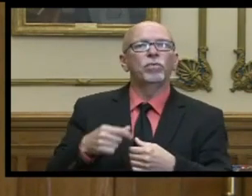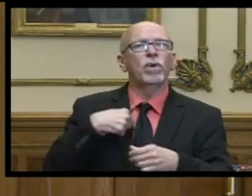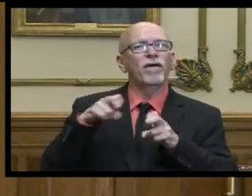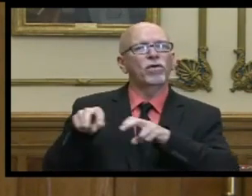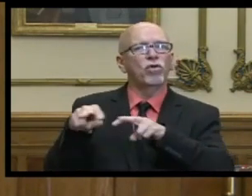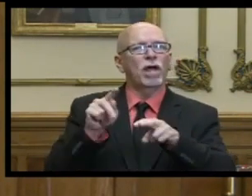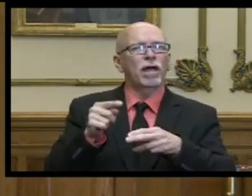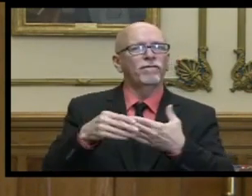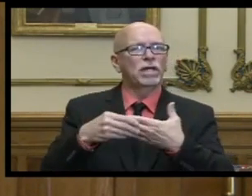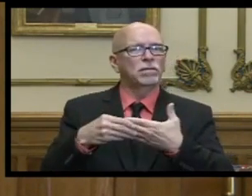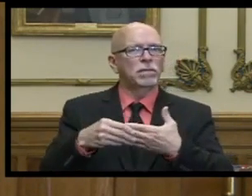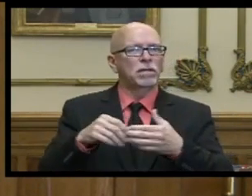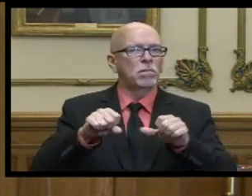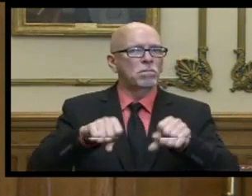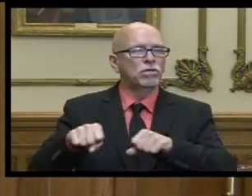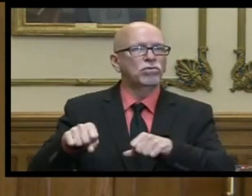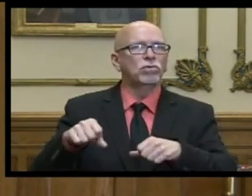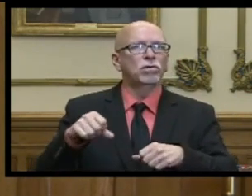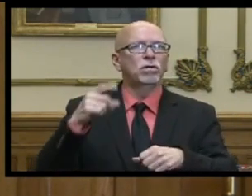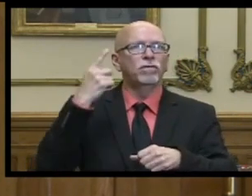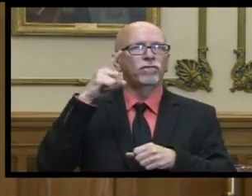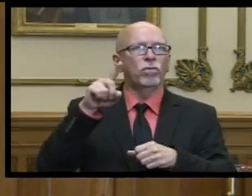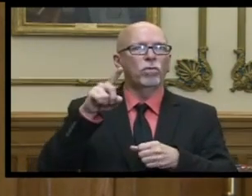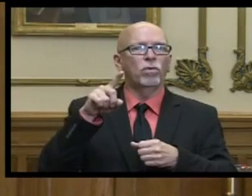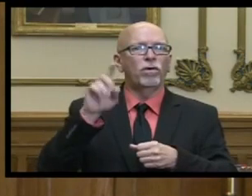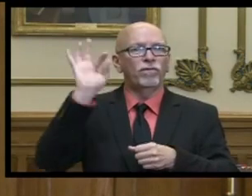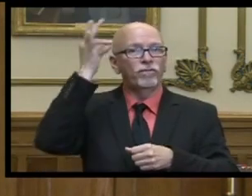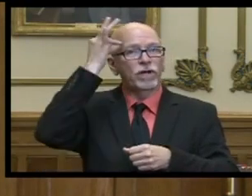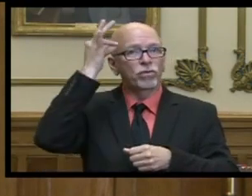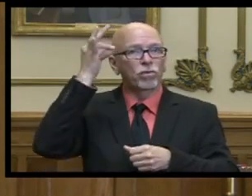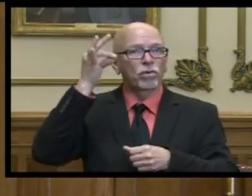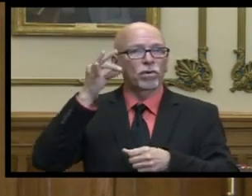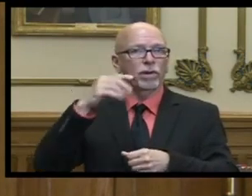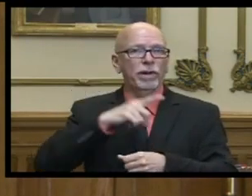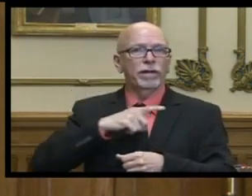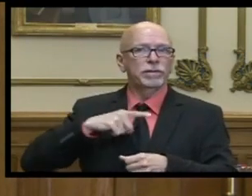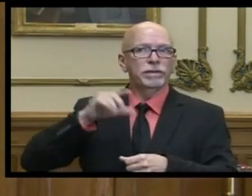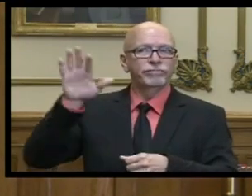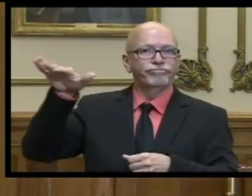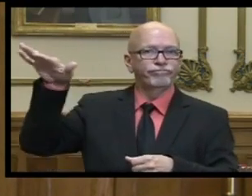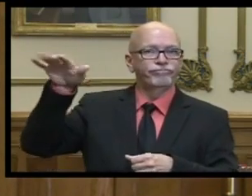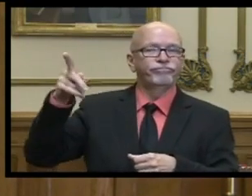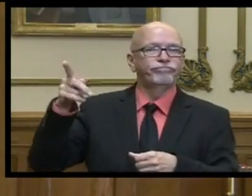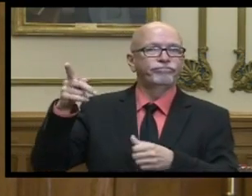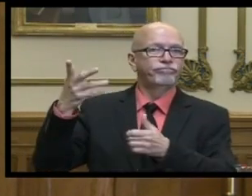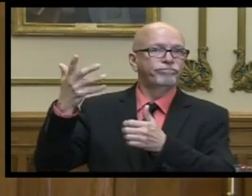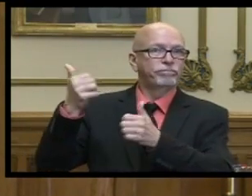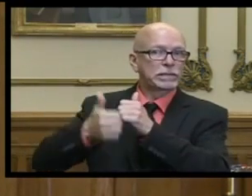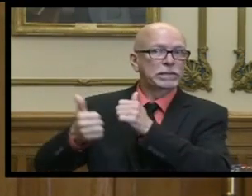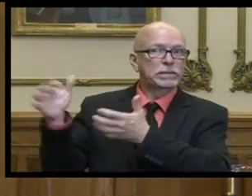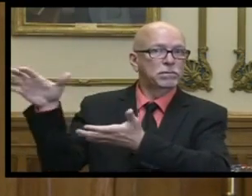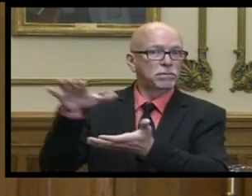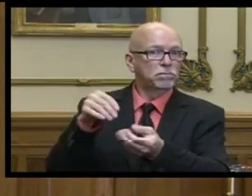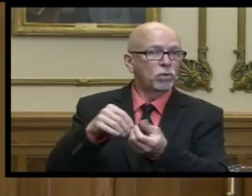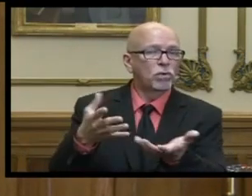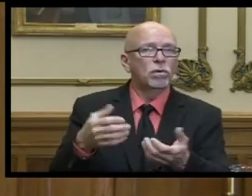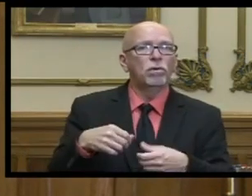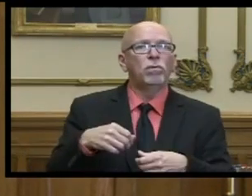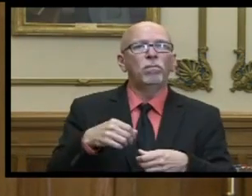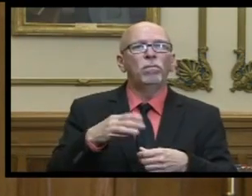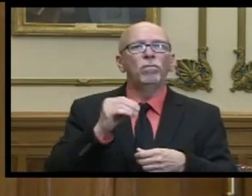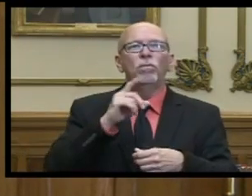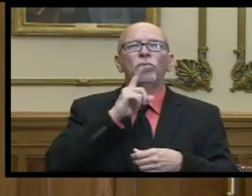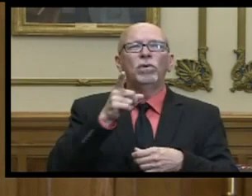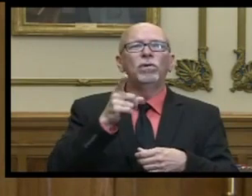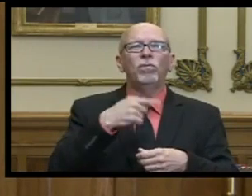flexibility uh potential uh for the the federal uh legislation and uh uh uh